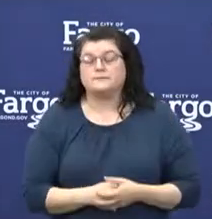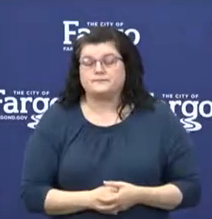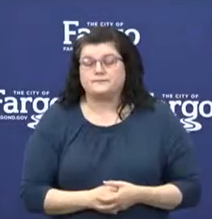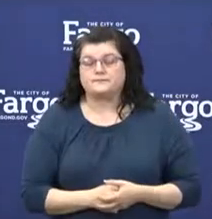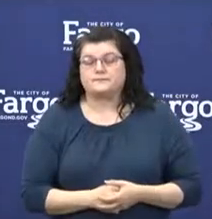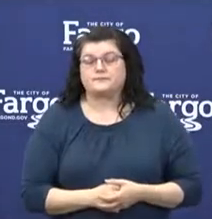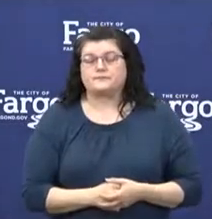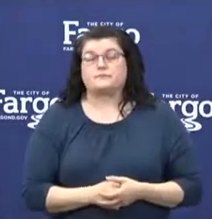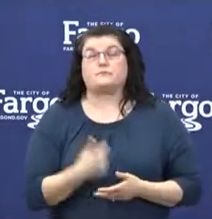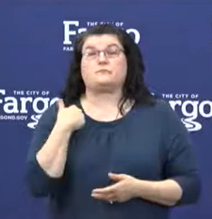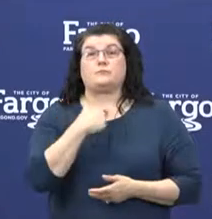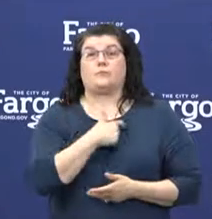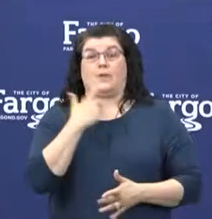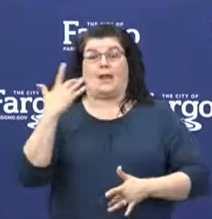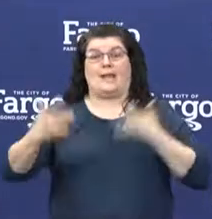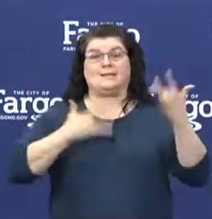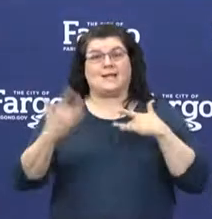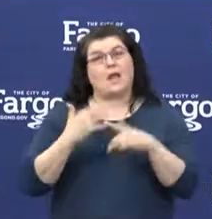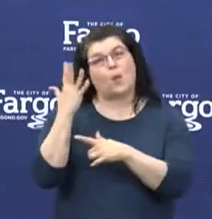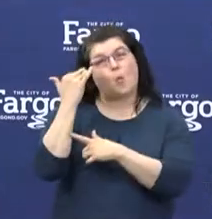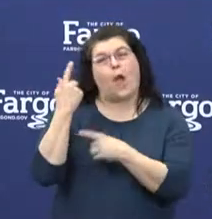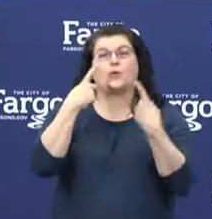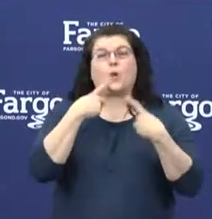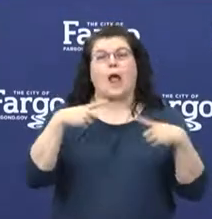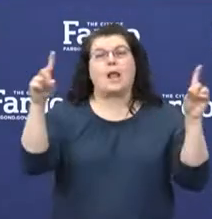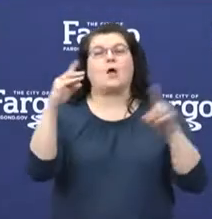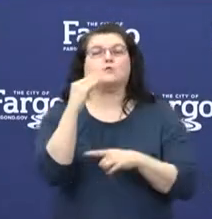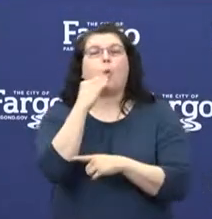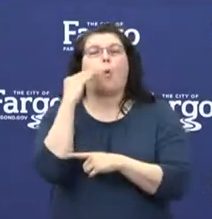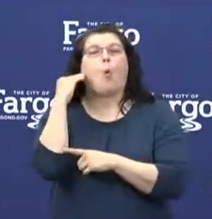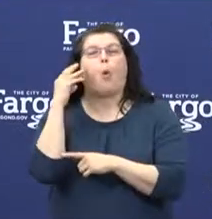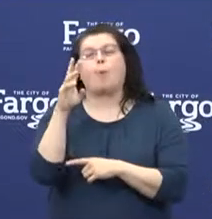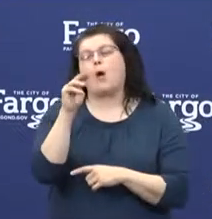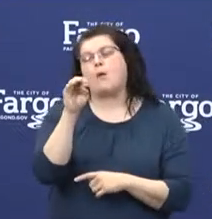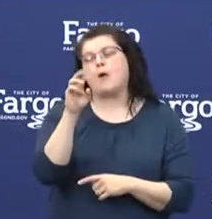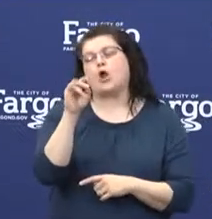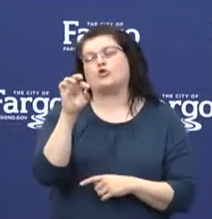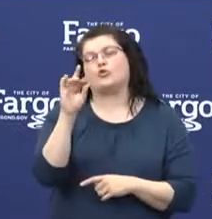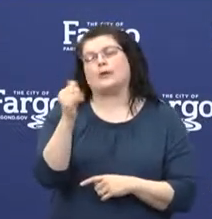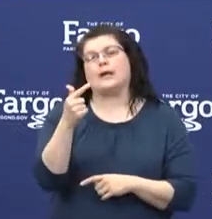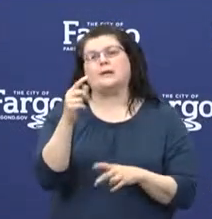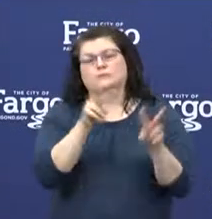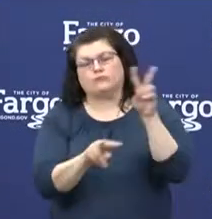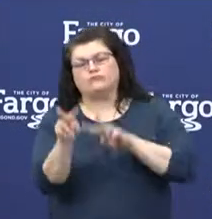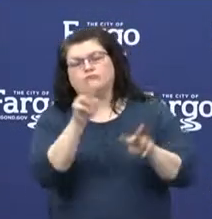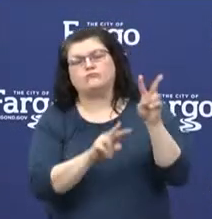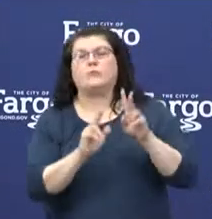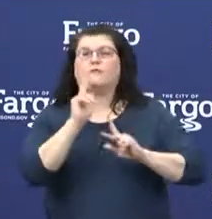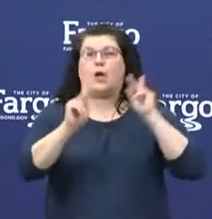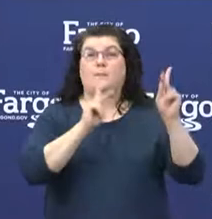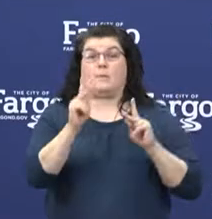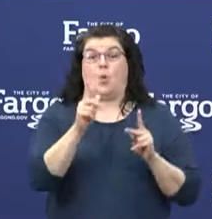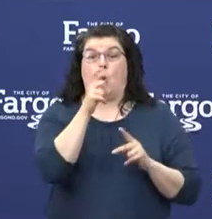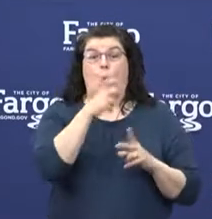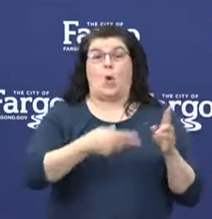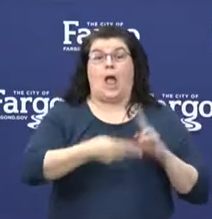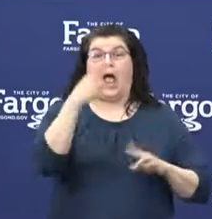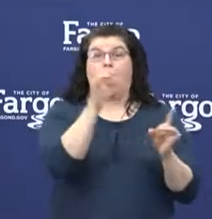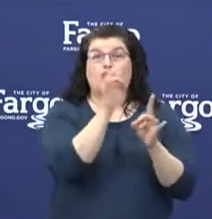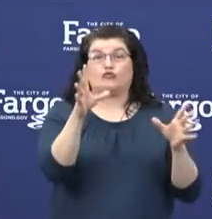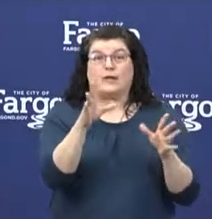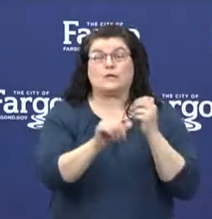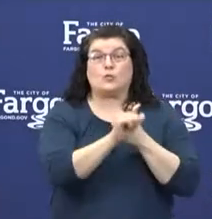to announce the home monitoring program, which we've stood up this week for higher risk patients that have positive COVID